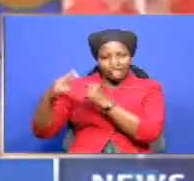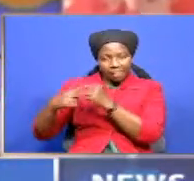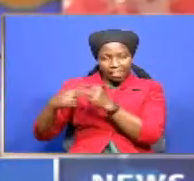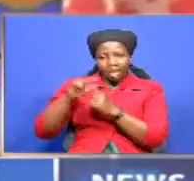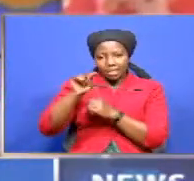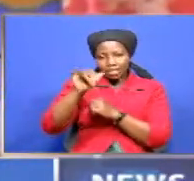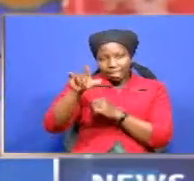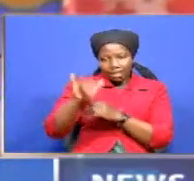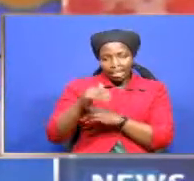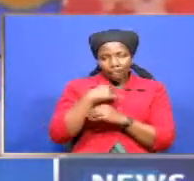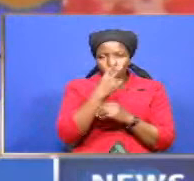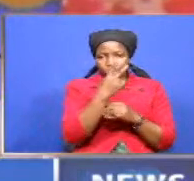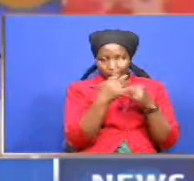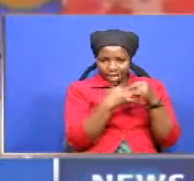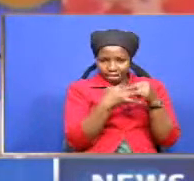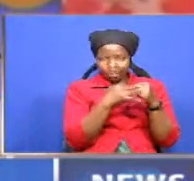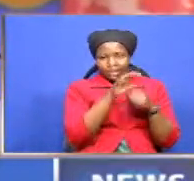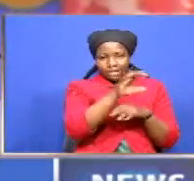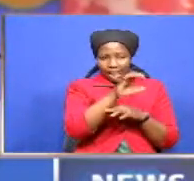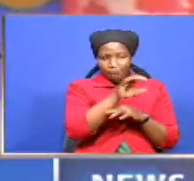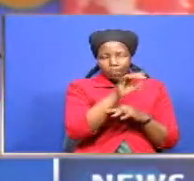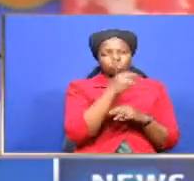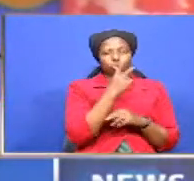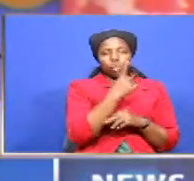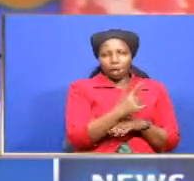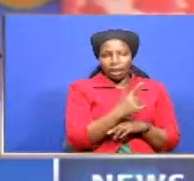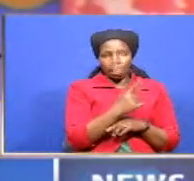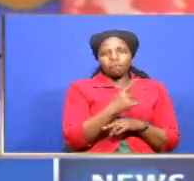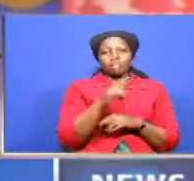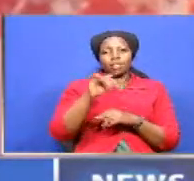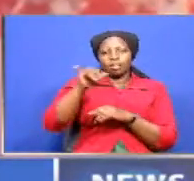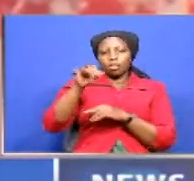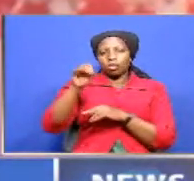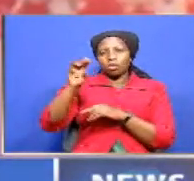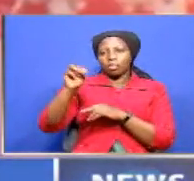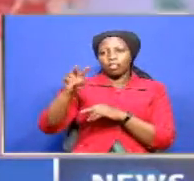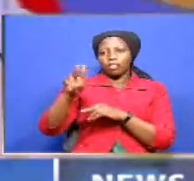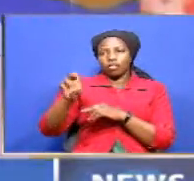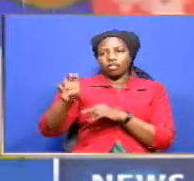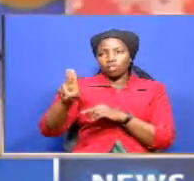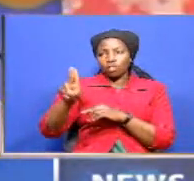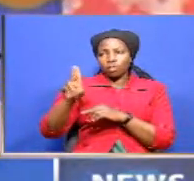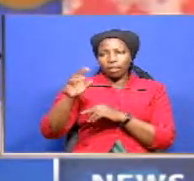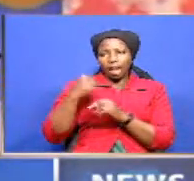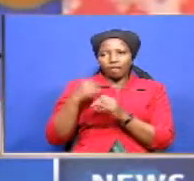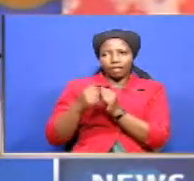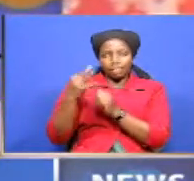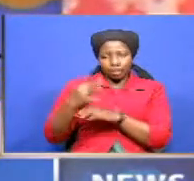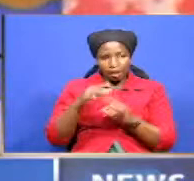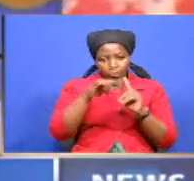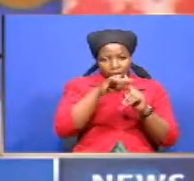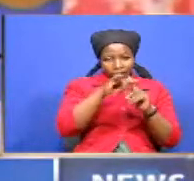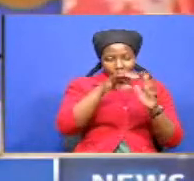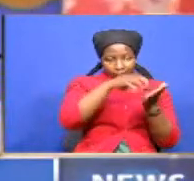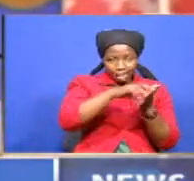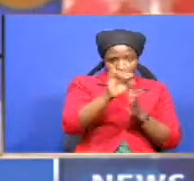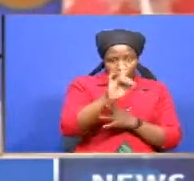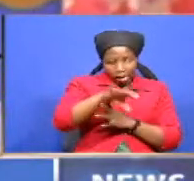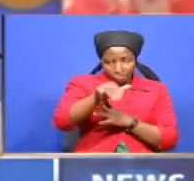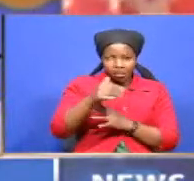Nyali 28, Changamo 21, and Jomvu 13. Positive cases in Nairobi County now stand at